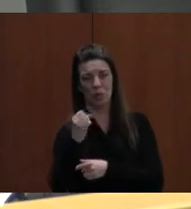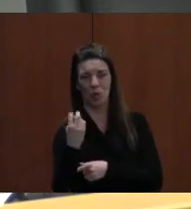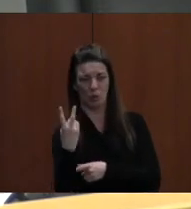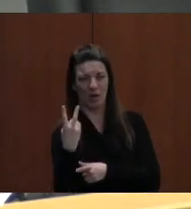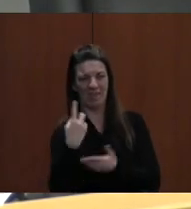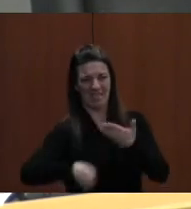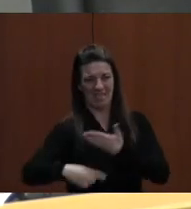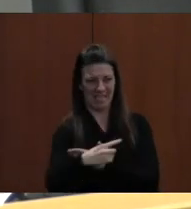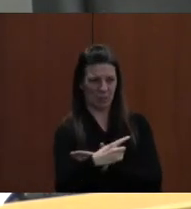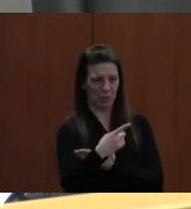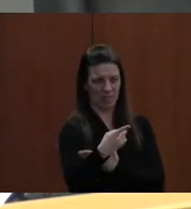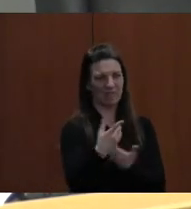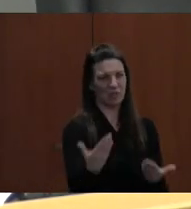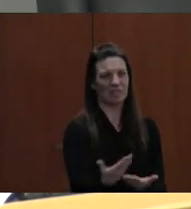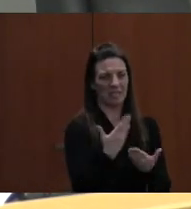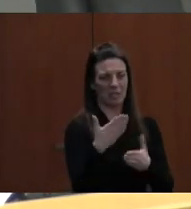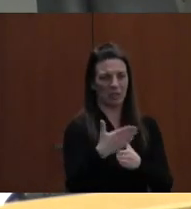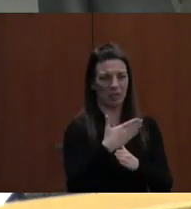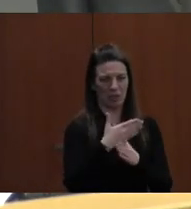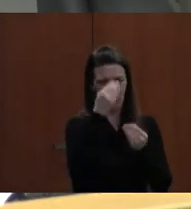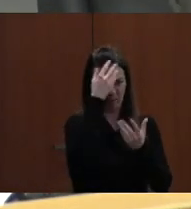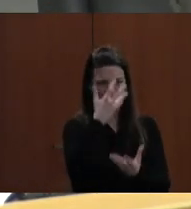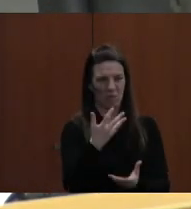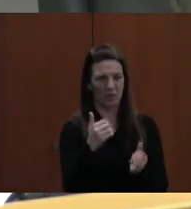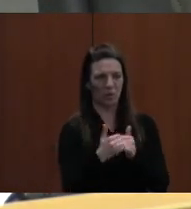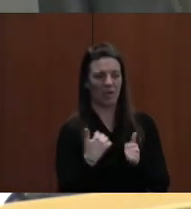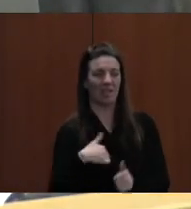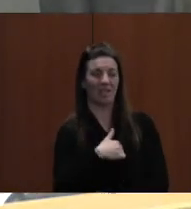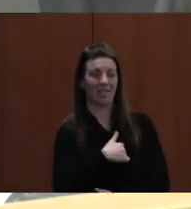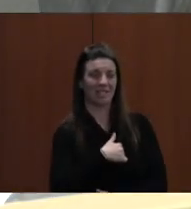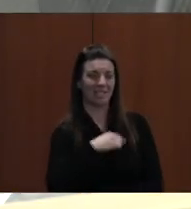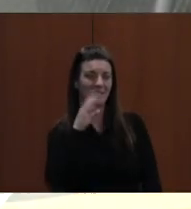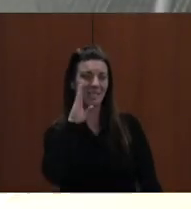information about our foreign language team. Paula? Good